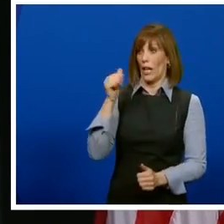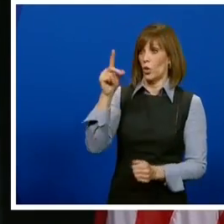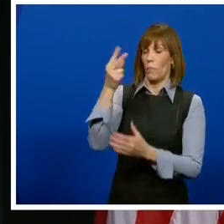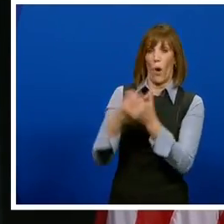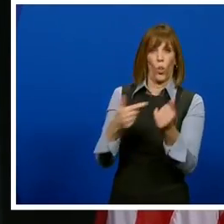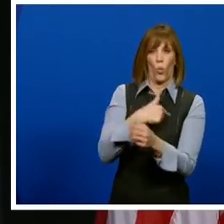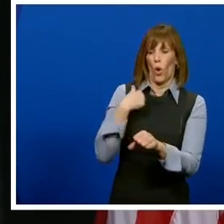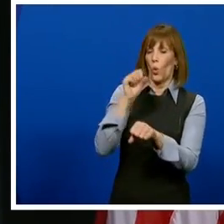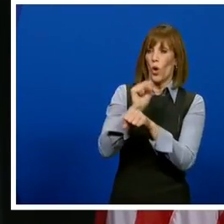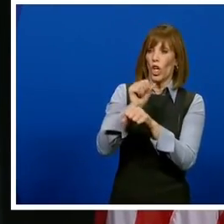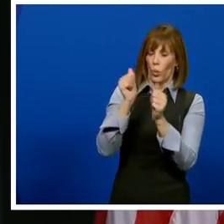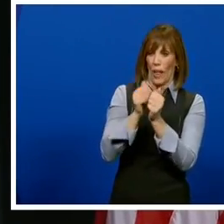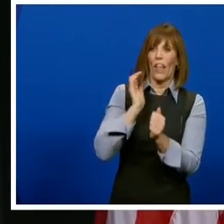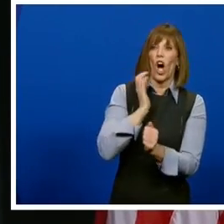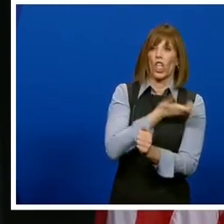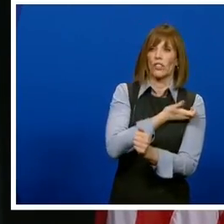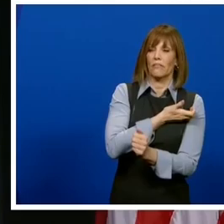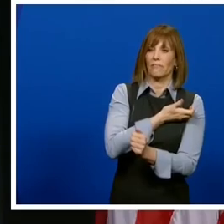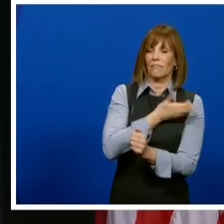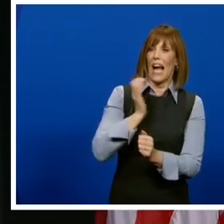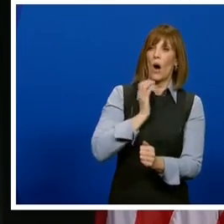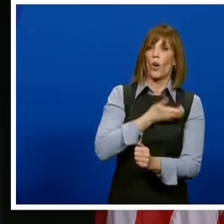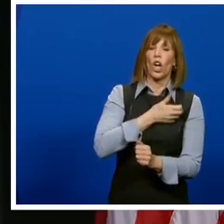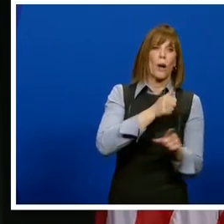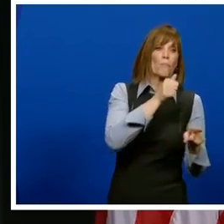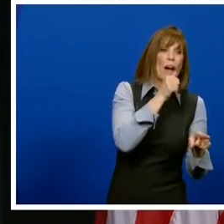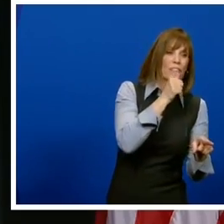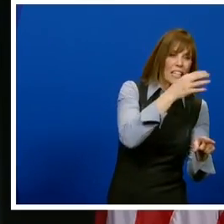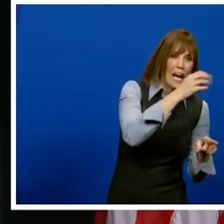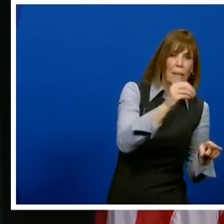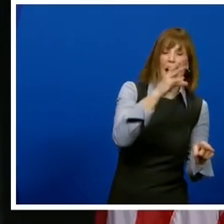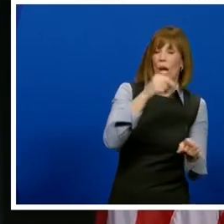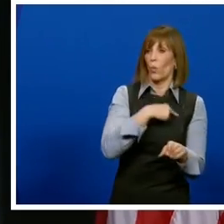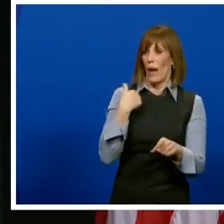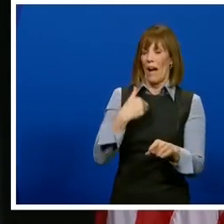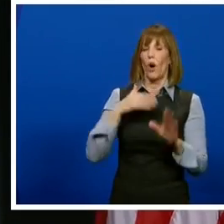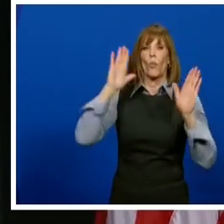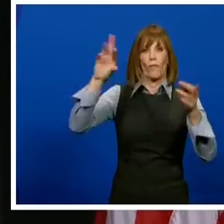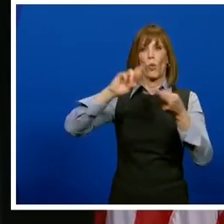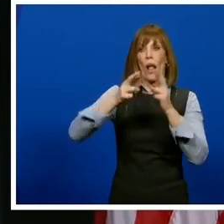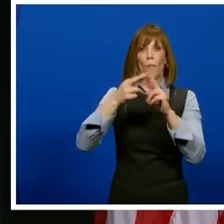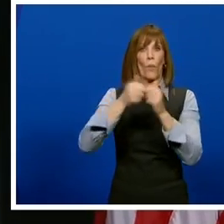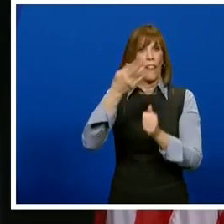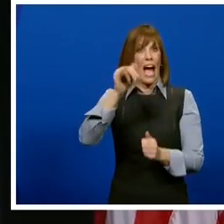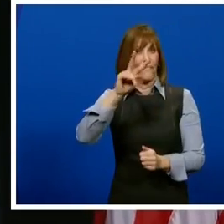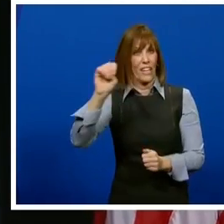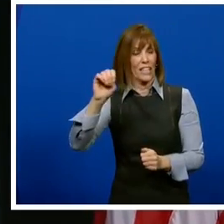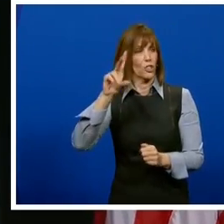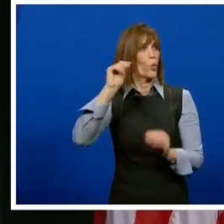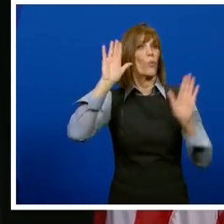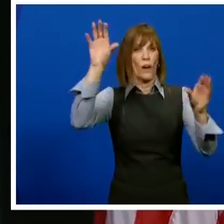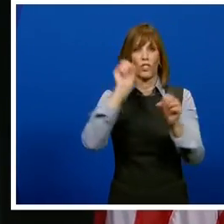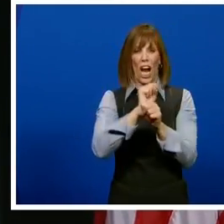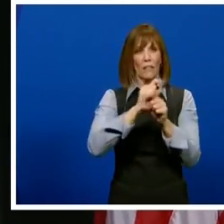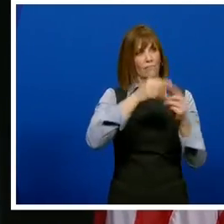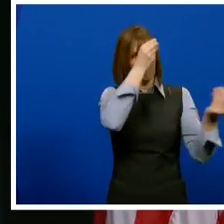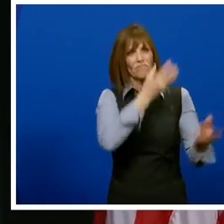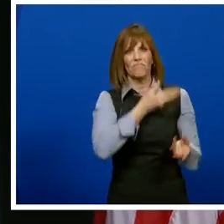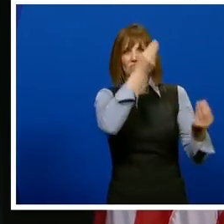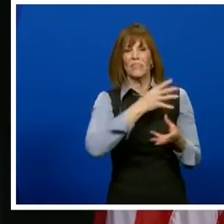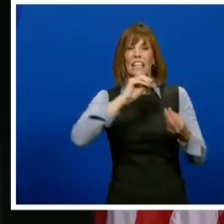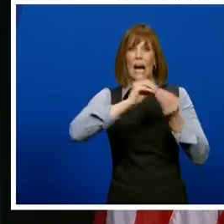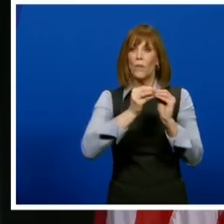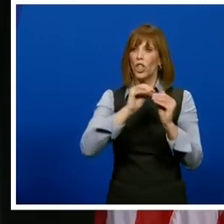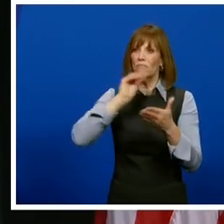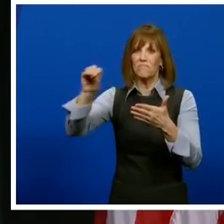We're working with, you know, we're working with our our private partners. mean, we've got a great relationship. Hy-Vee's been doing a great job. Other pharmacies